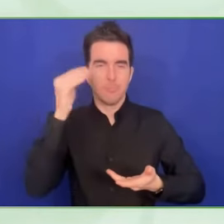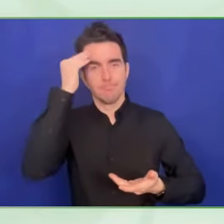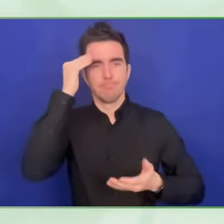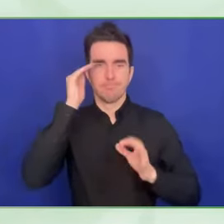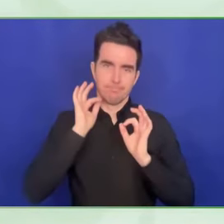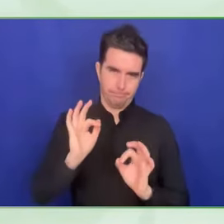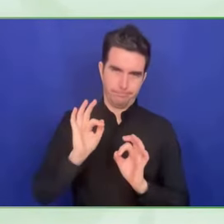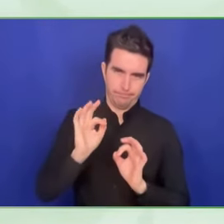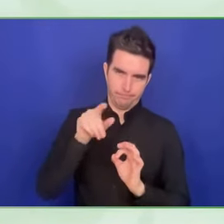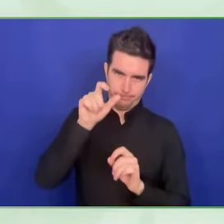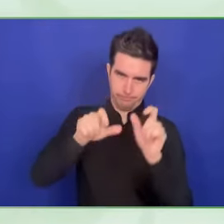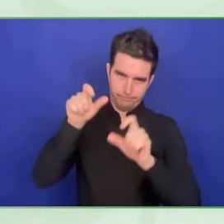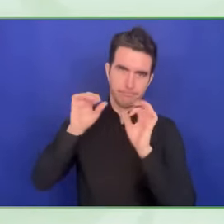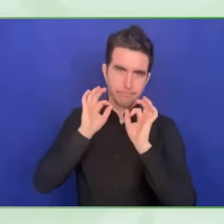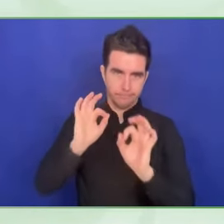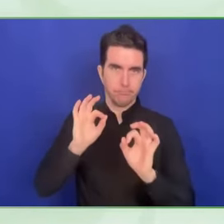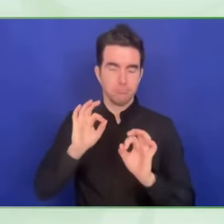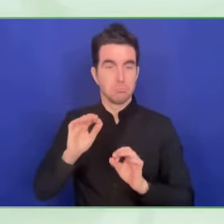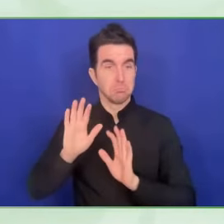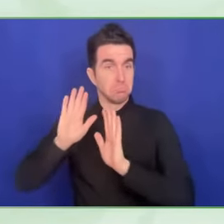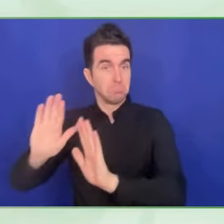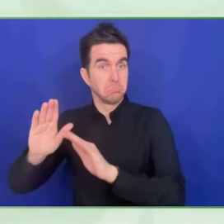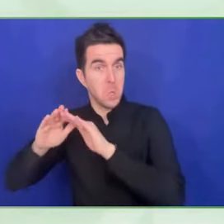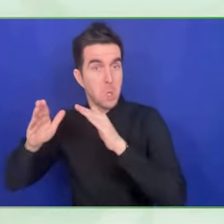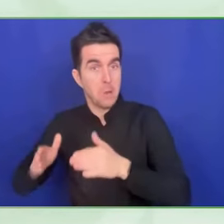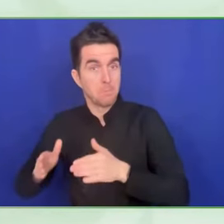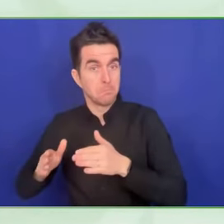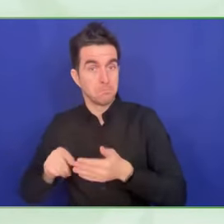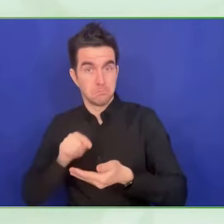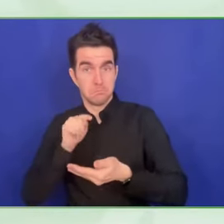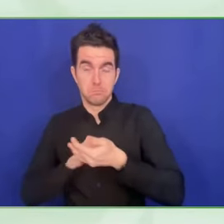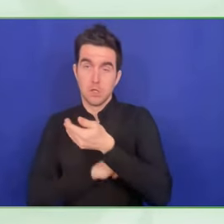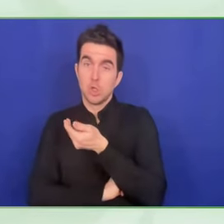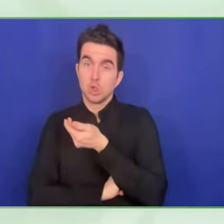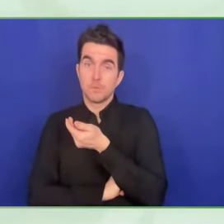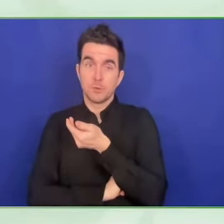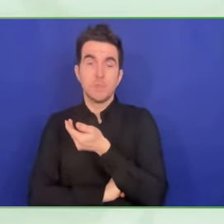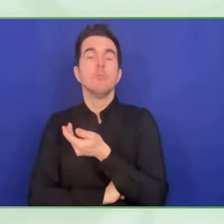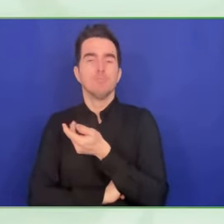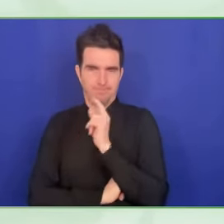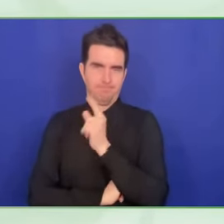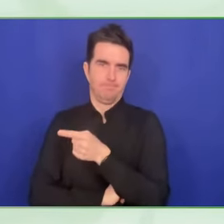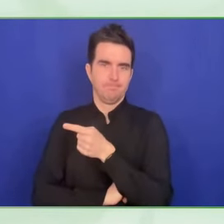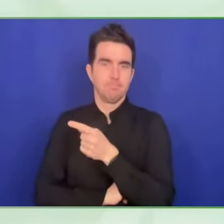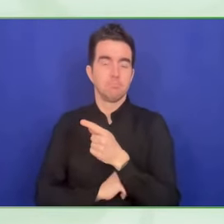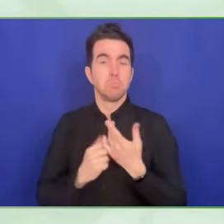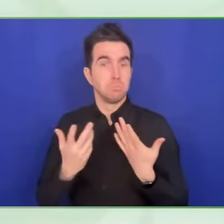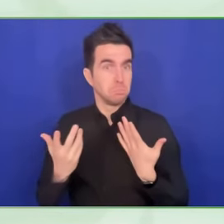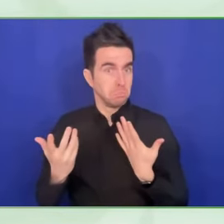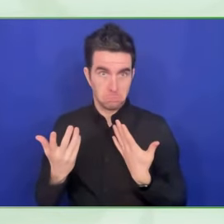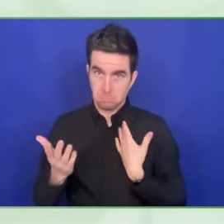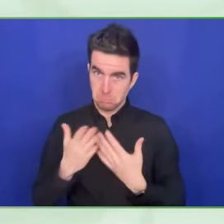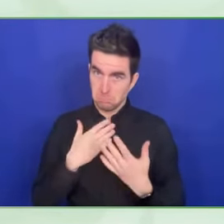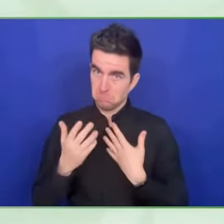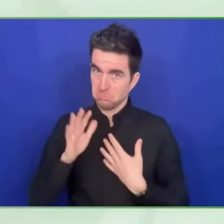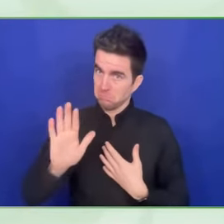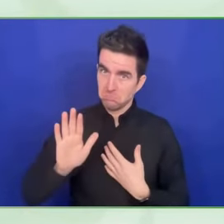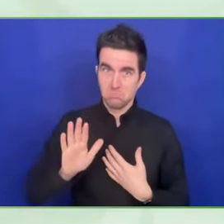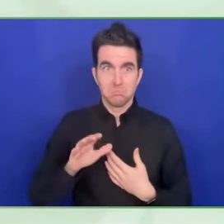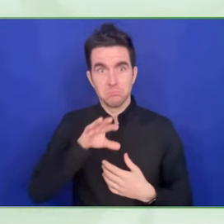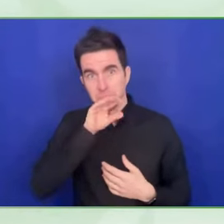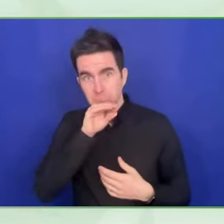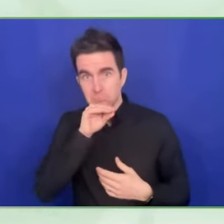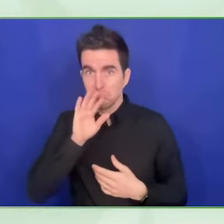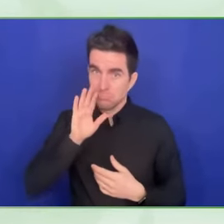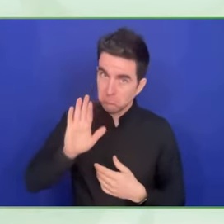their homes. They can say whatever they want, and they can be authenticated easily and provide proof of life. And it's the first